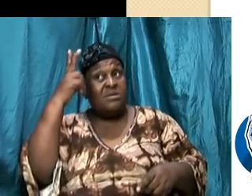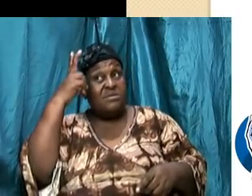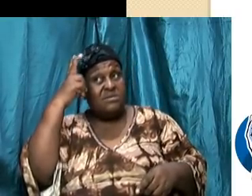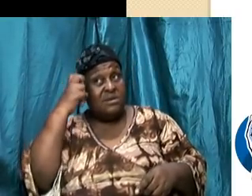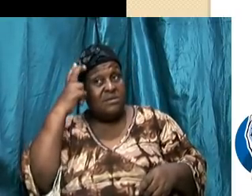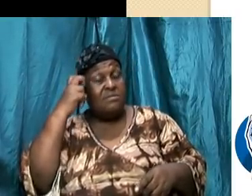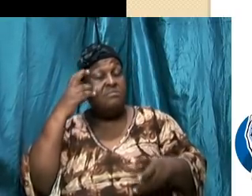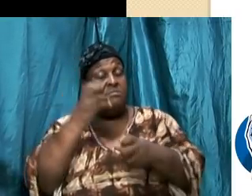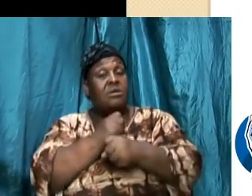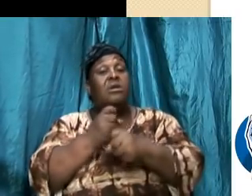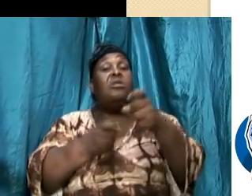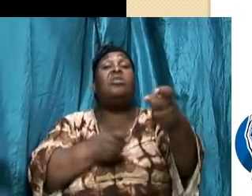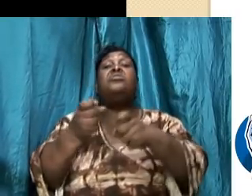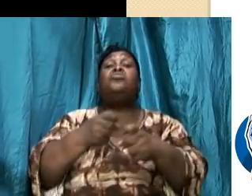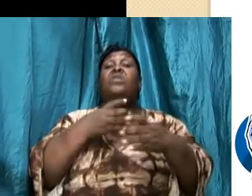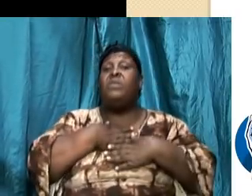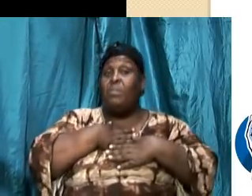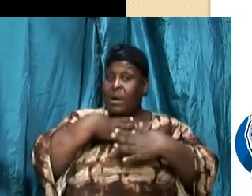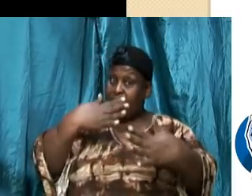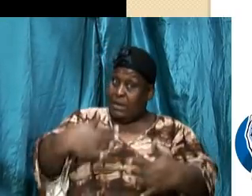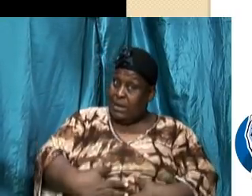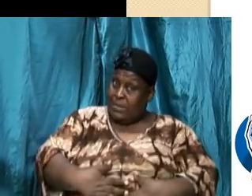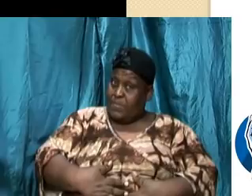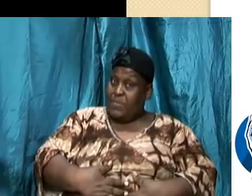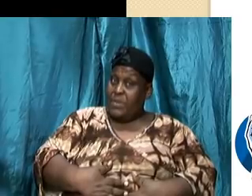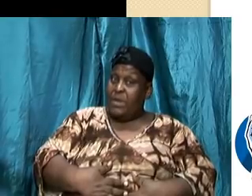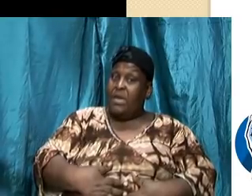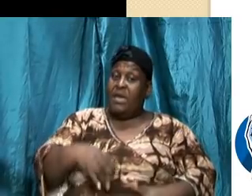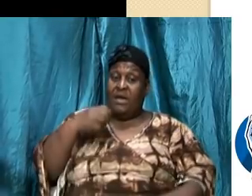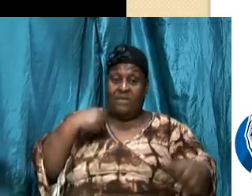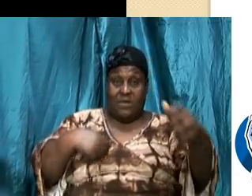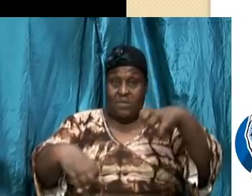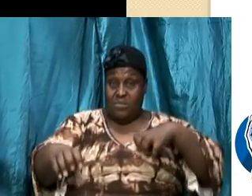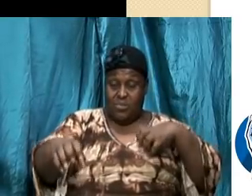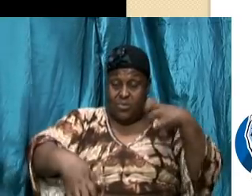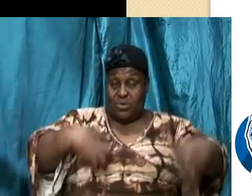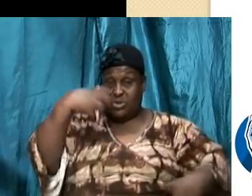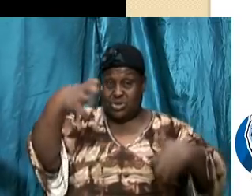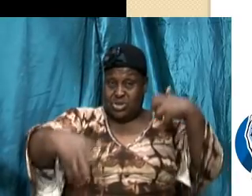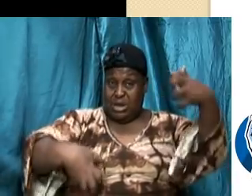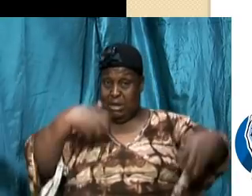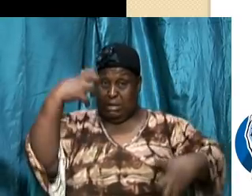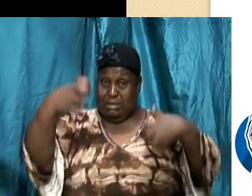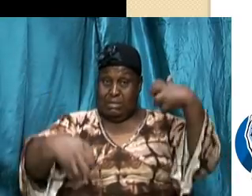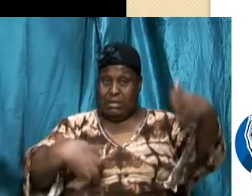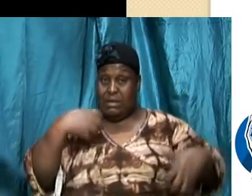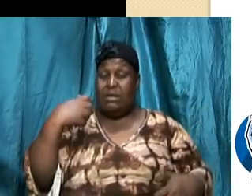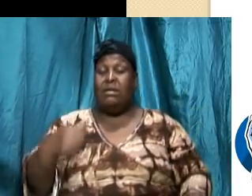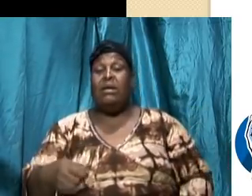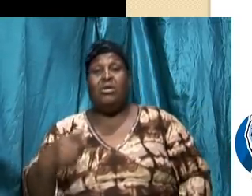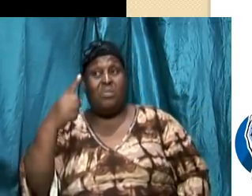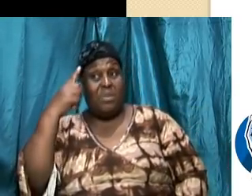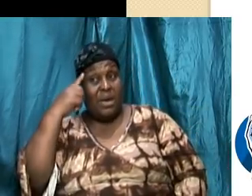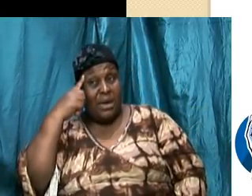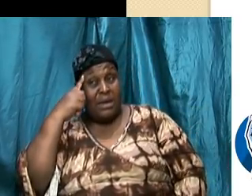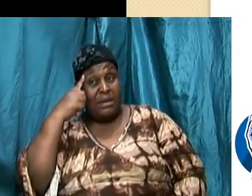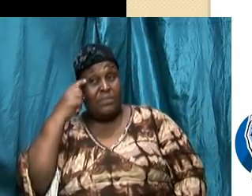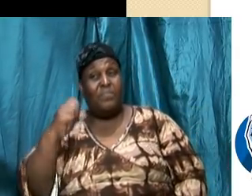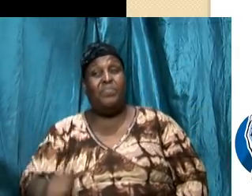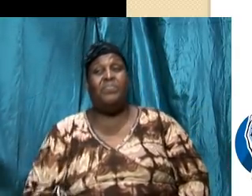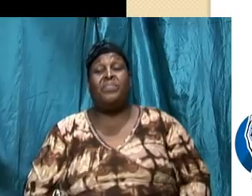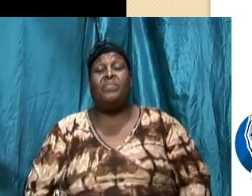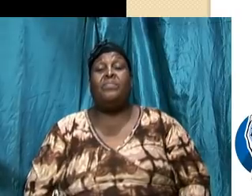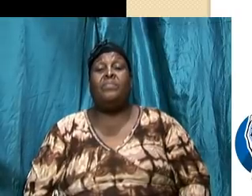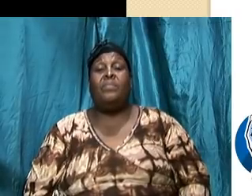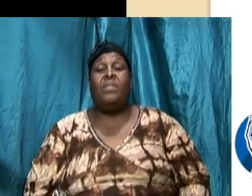body he takes control of the emotion you know that sometimes we just smell